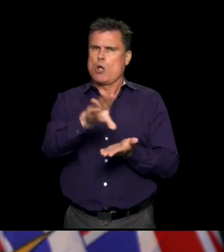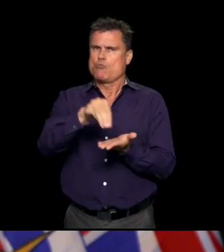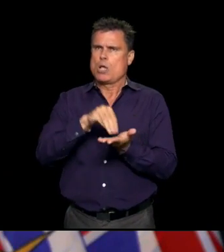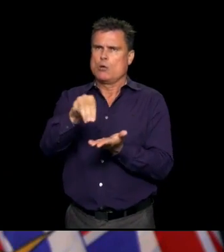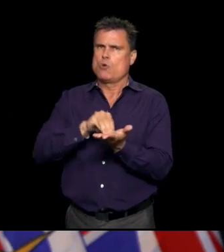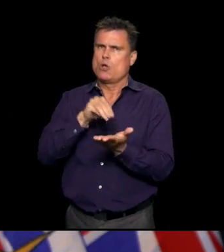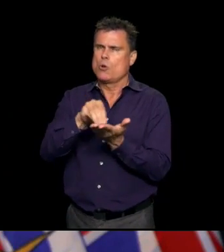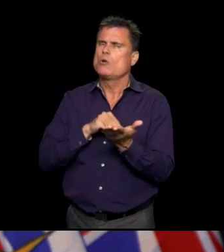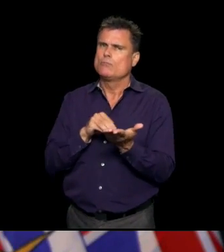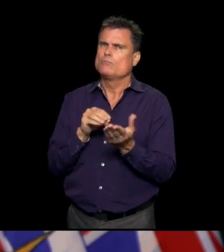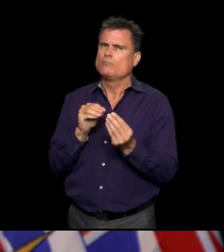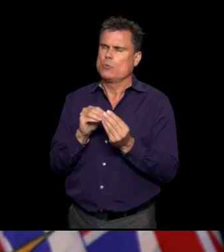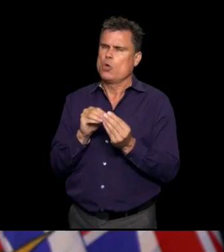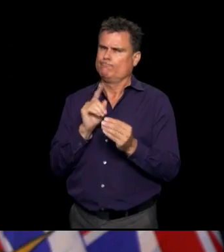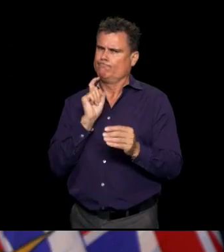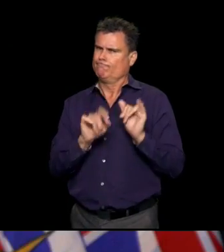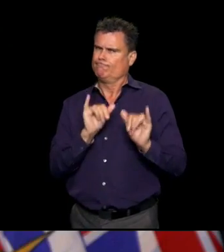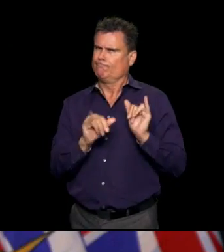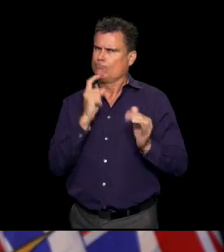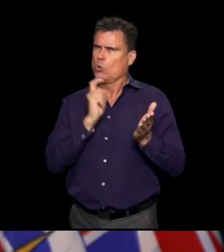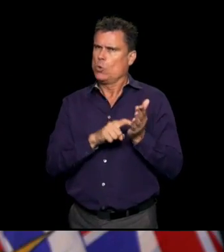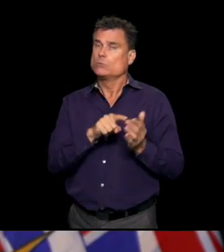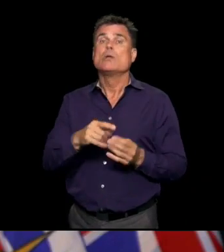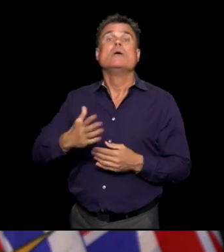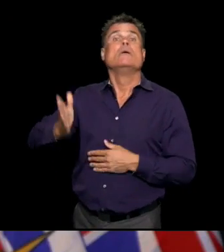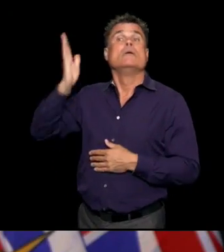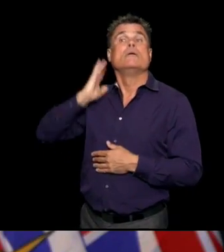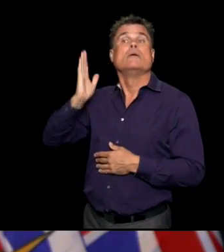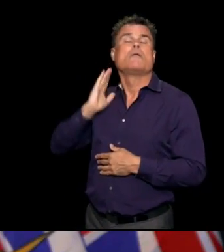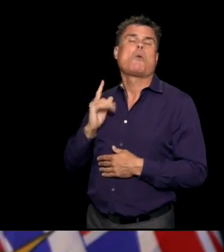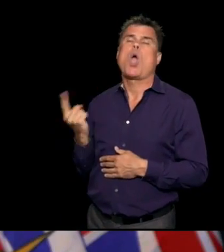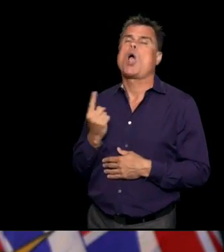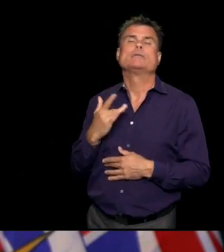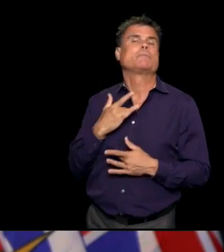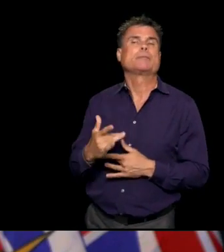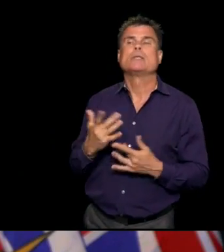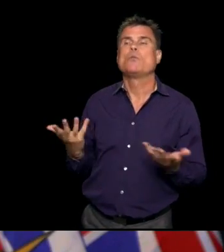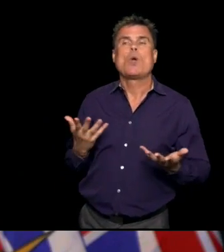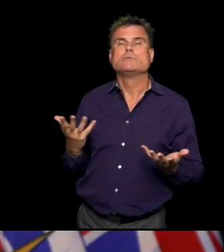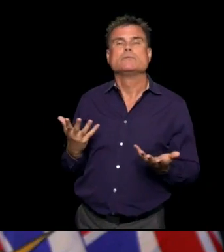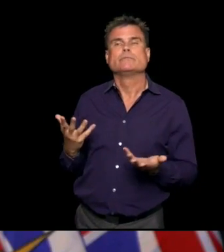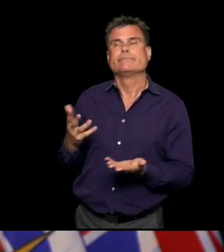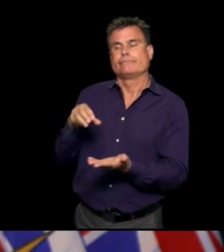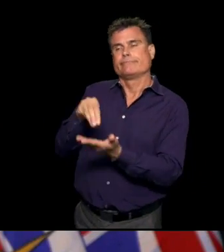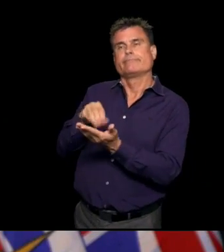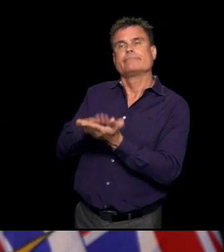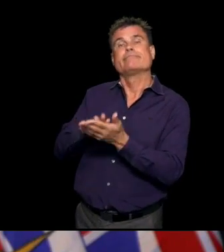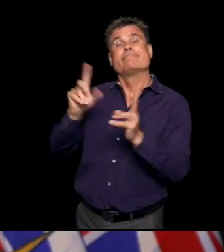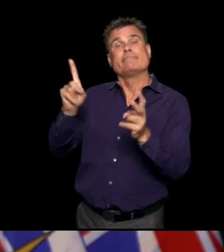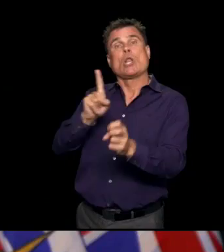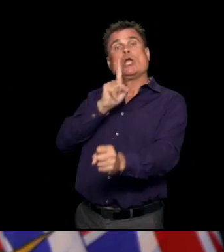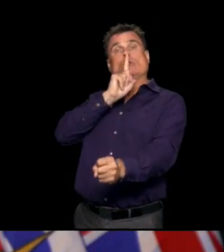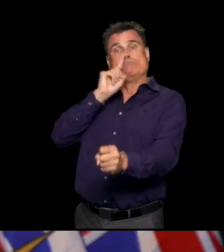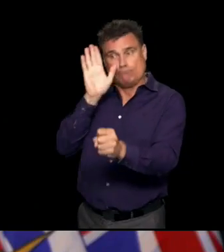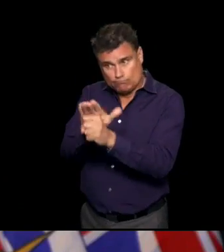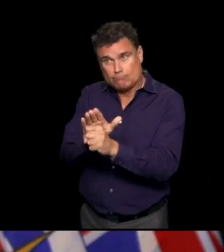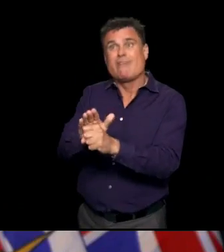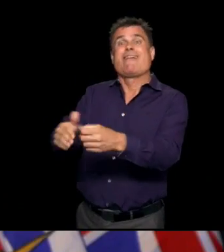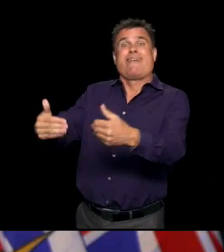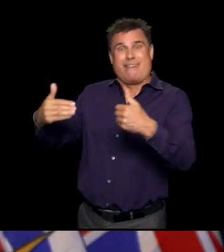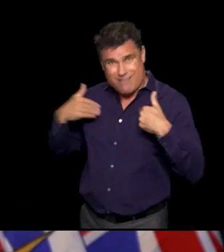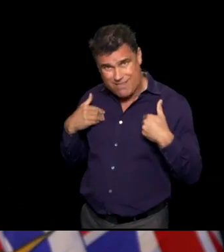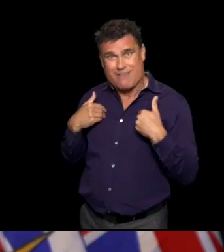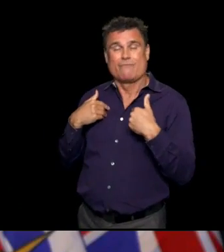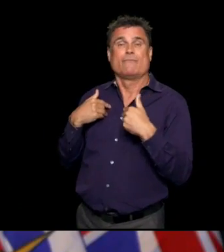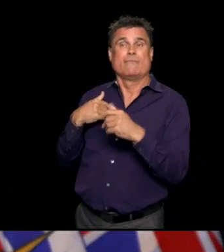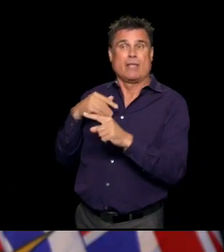Previously what we were reporting is only confirmed cases. And confirmed cases means you have a laboratory test or you've been a contact